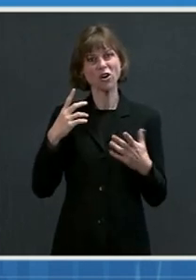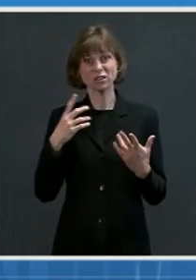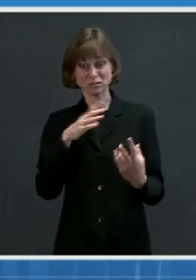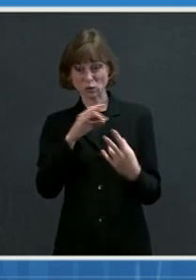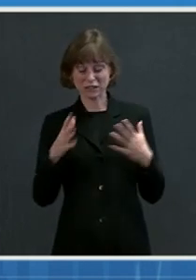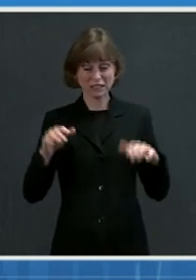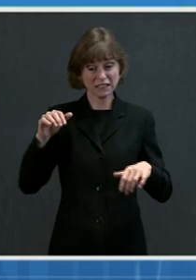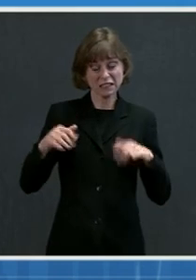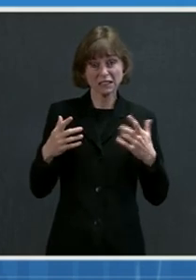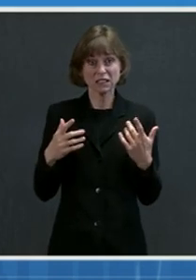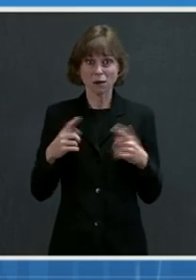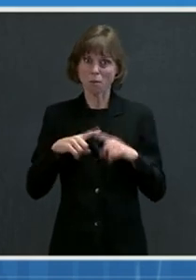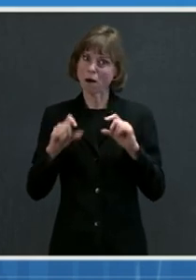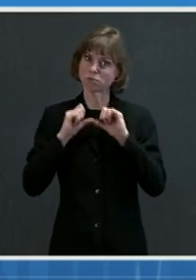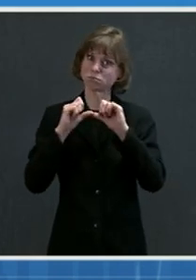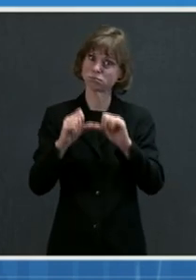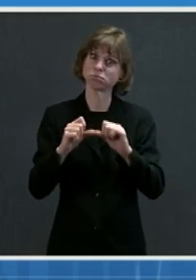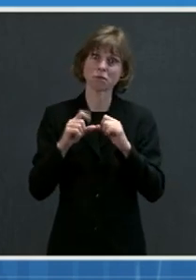Next question.